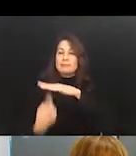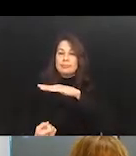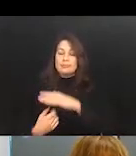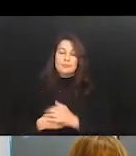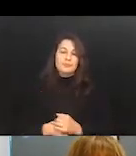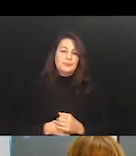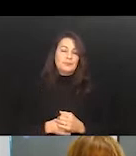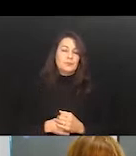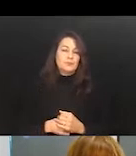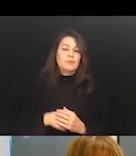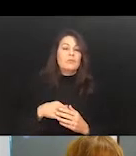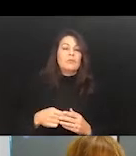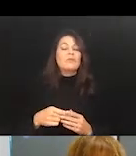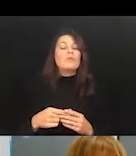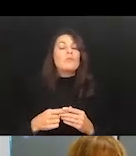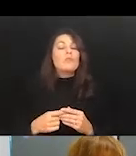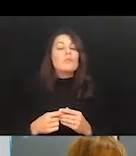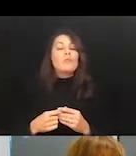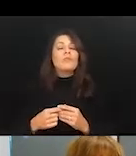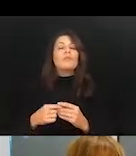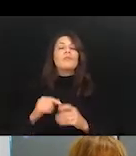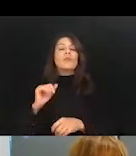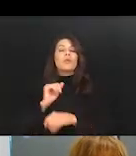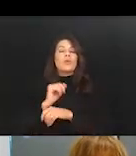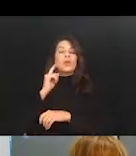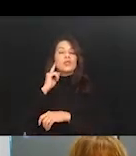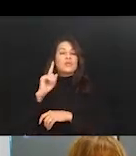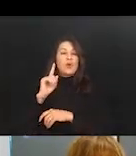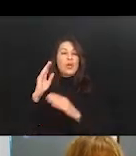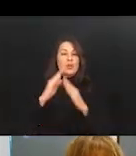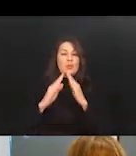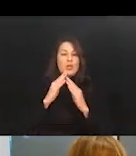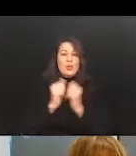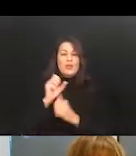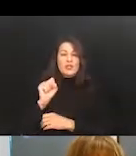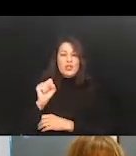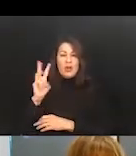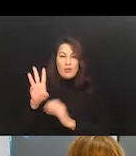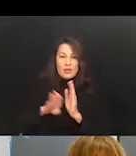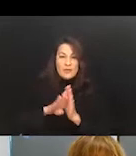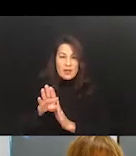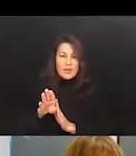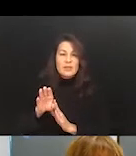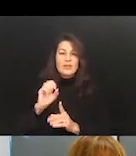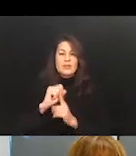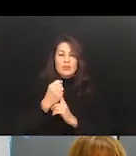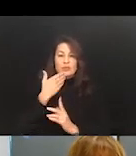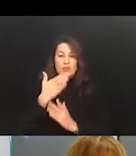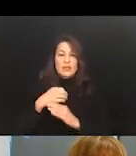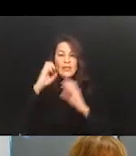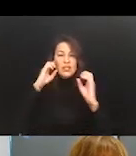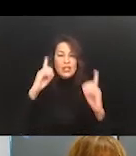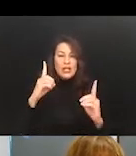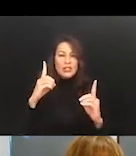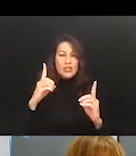communities with software for social good in education, poverty, alleviation, human rights. Betsy has been an advocate for